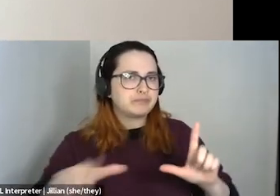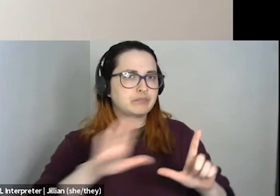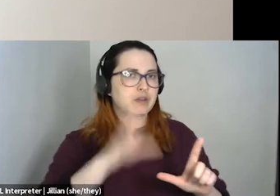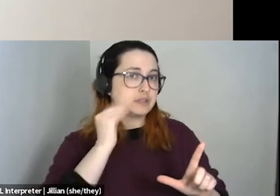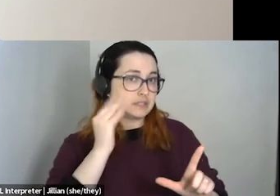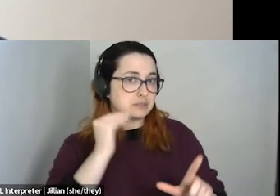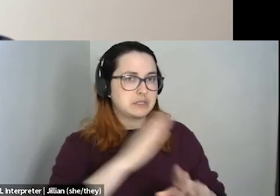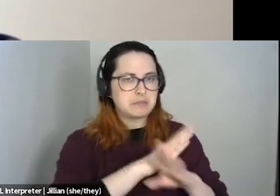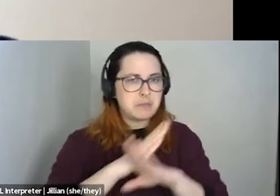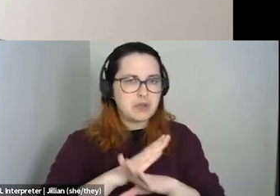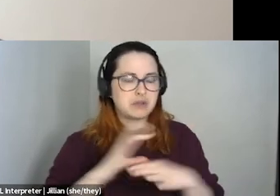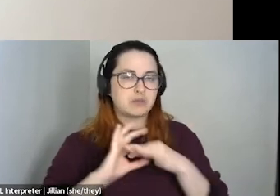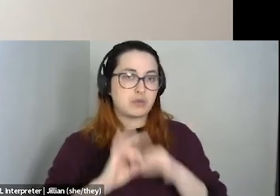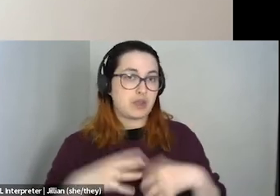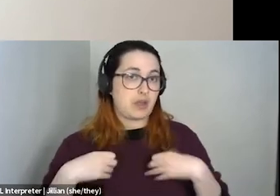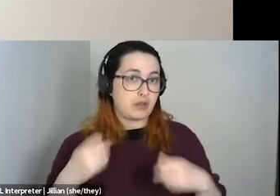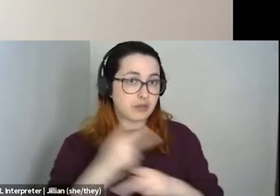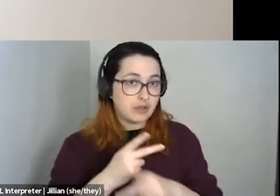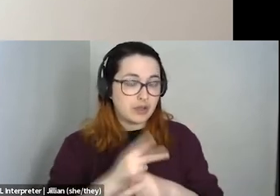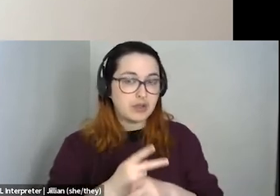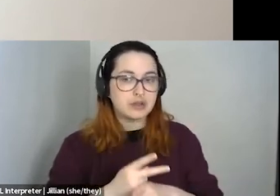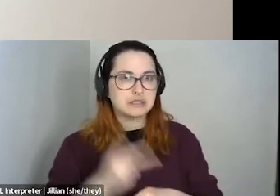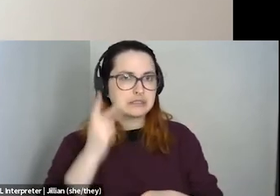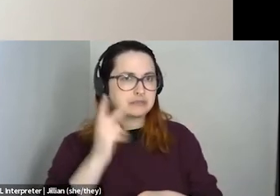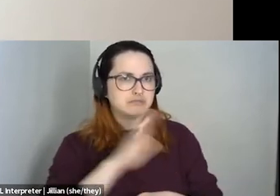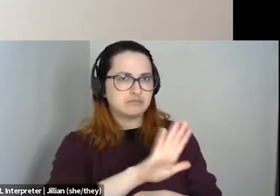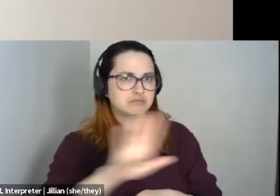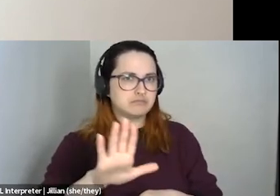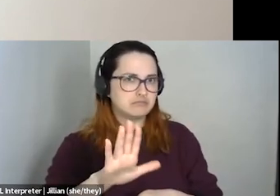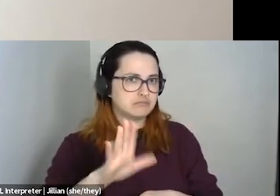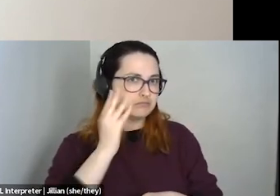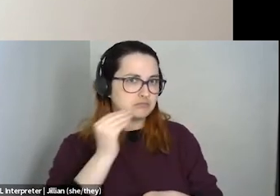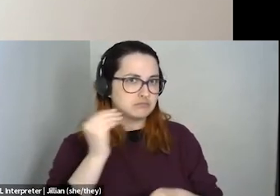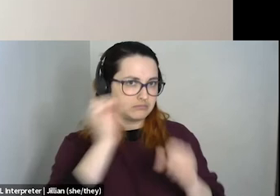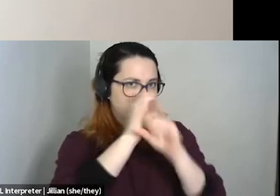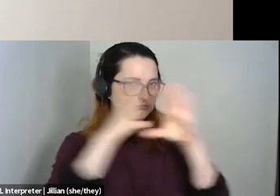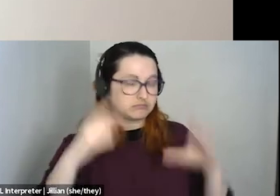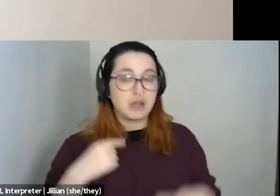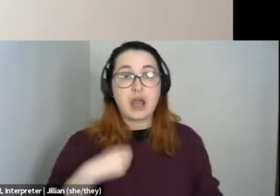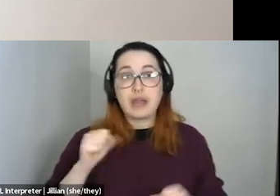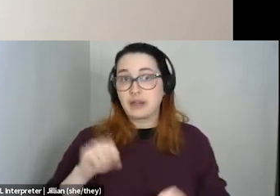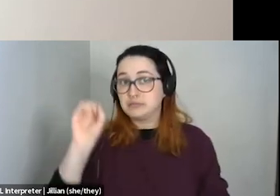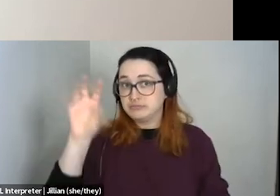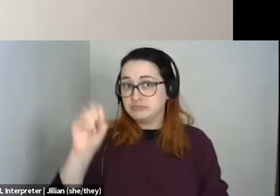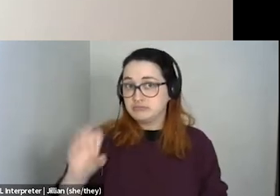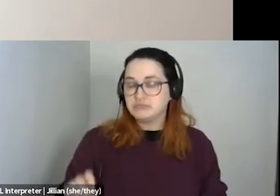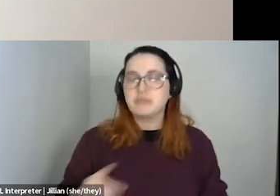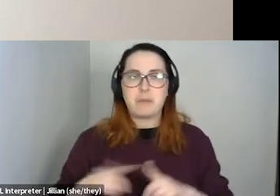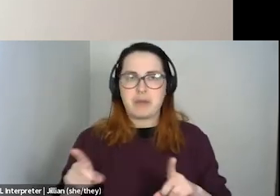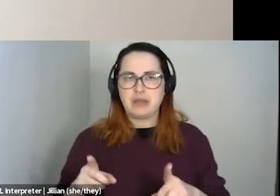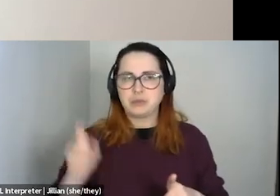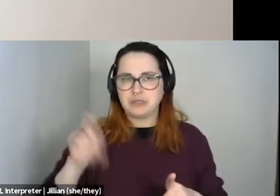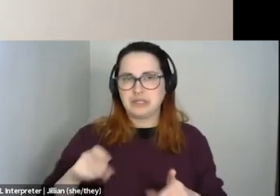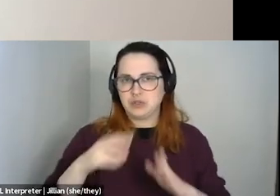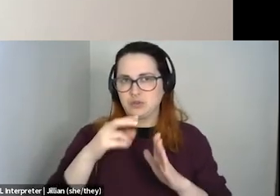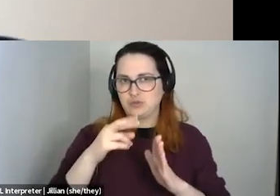So that's sort of a starting point, right? It's hard to understand what the realities are. I can tell you what the realities are, but we need, you know, research that we can,